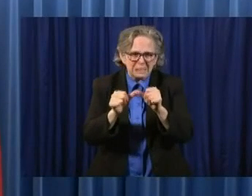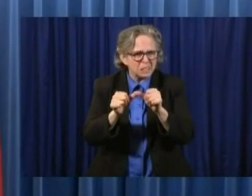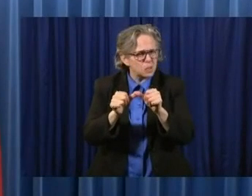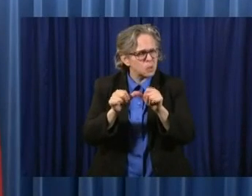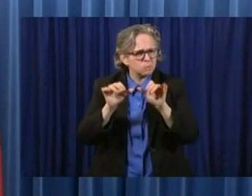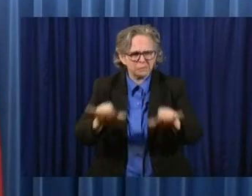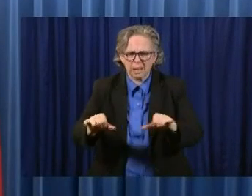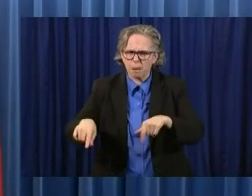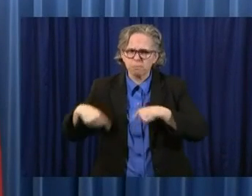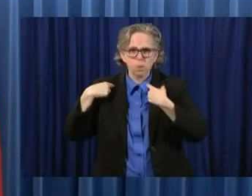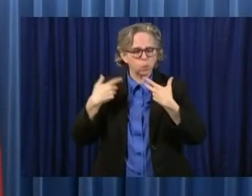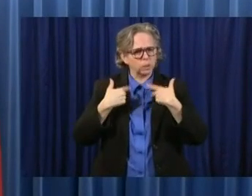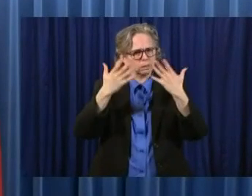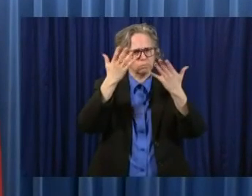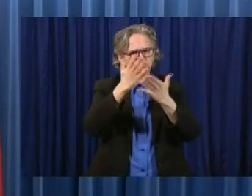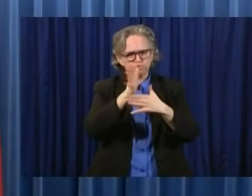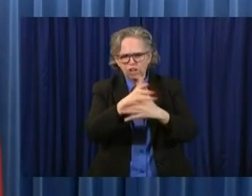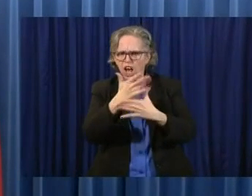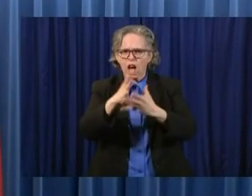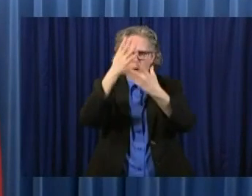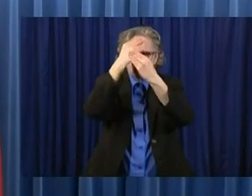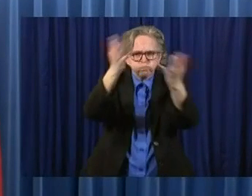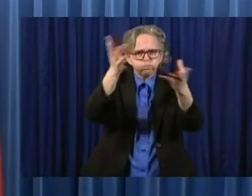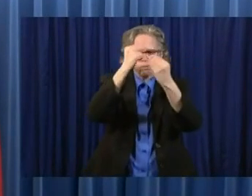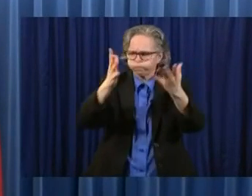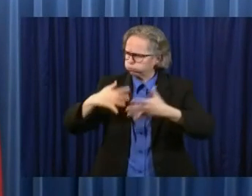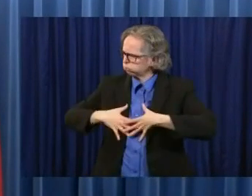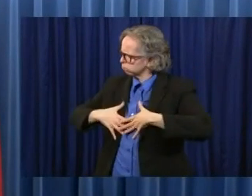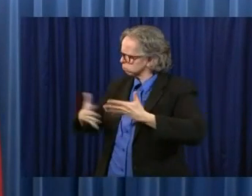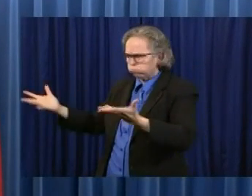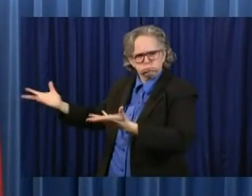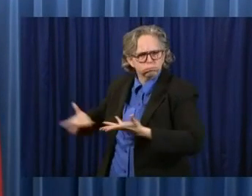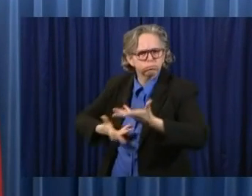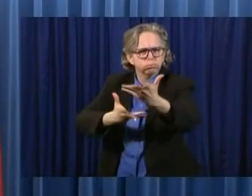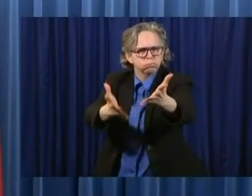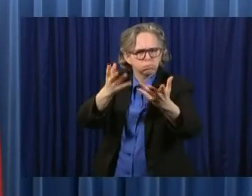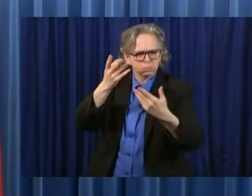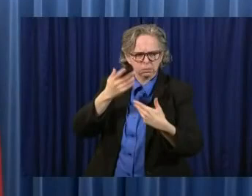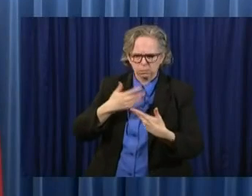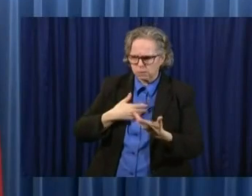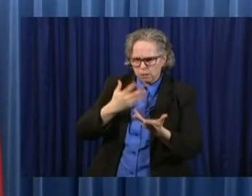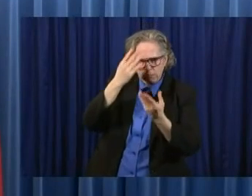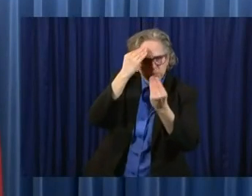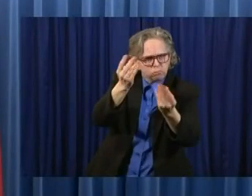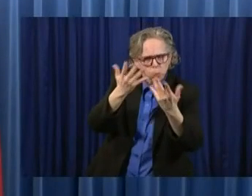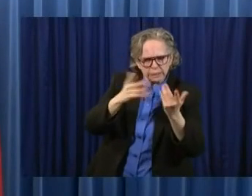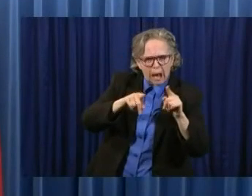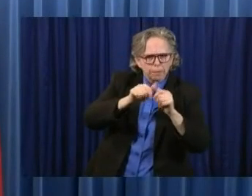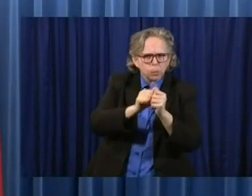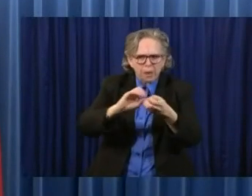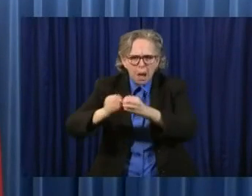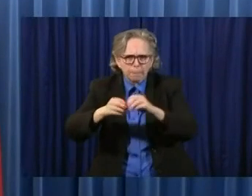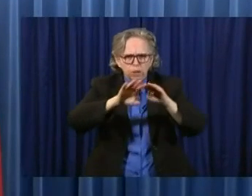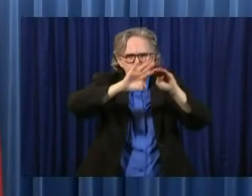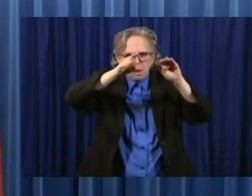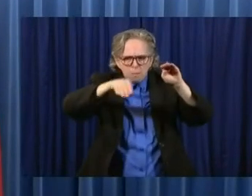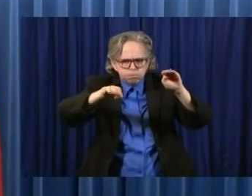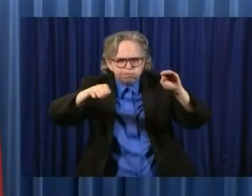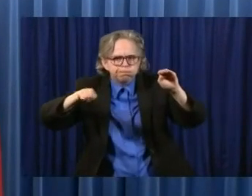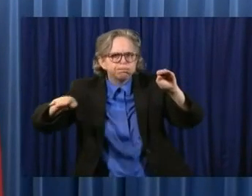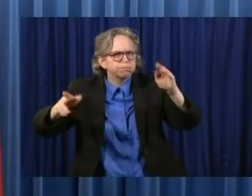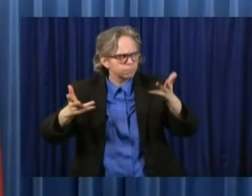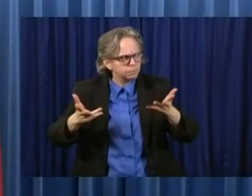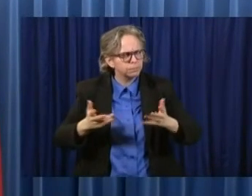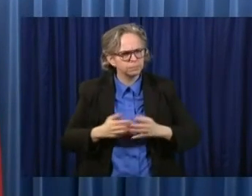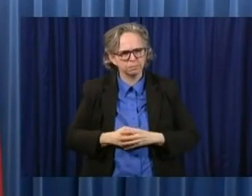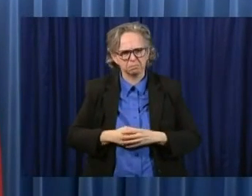day where these numbers are. So that gives us a little snapshot in time.